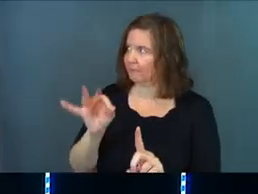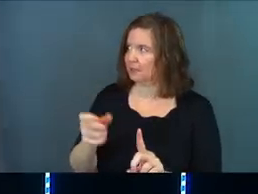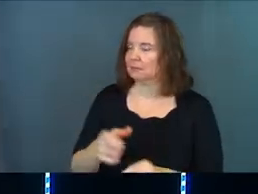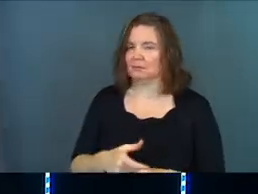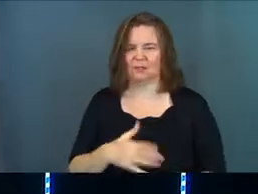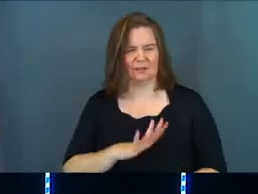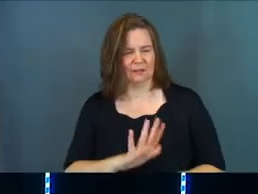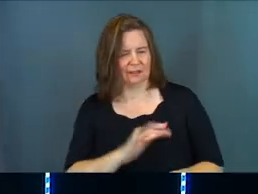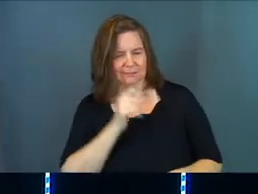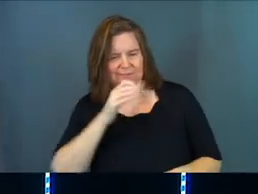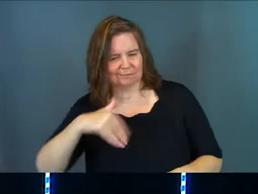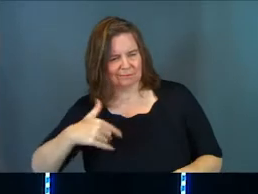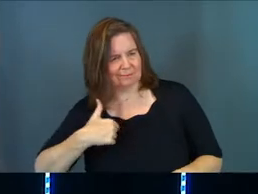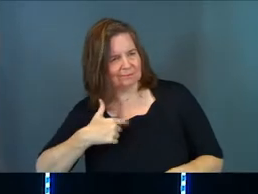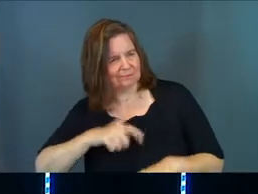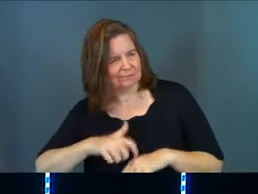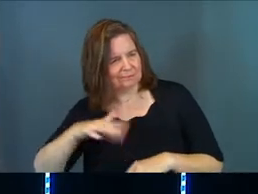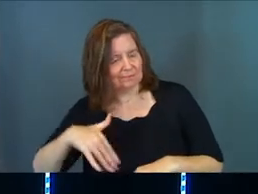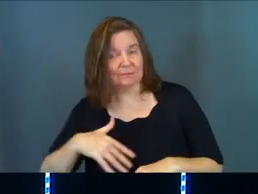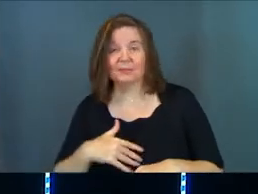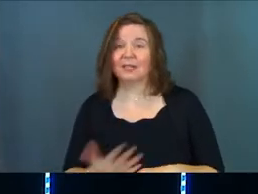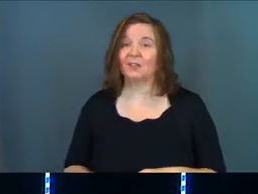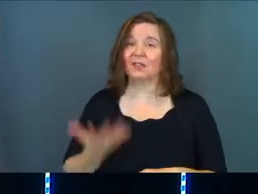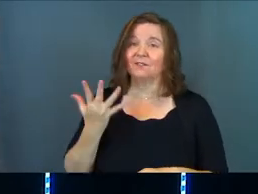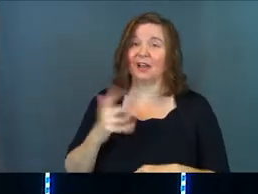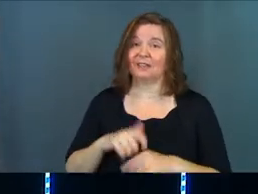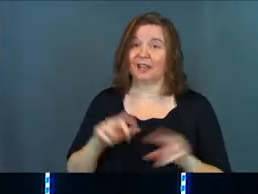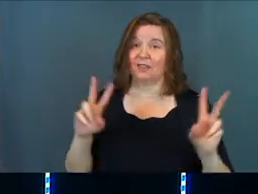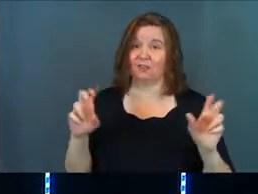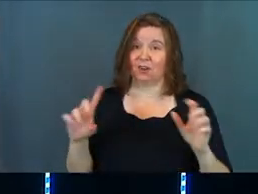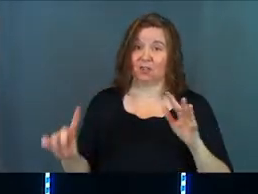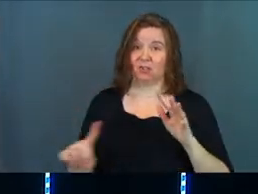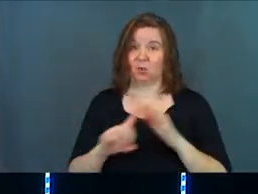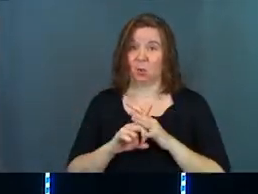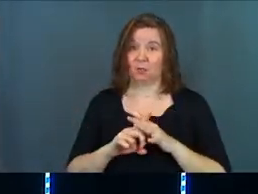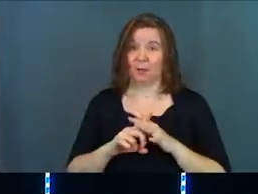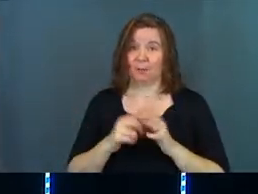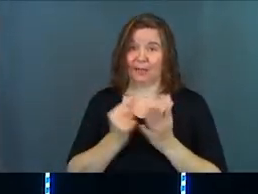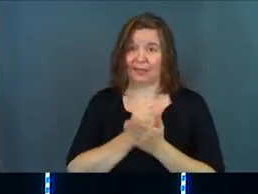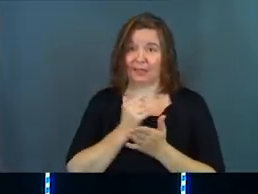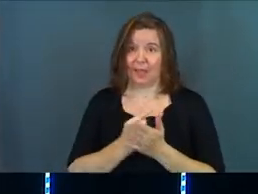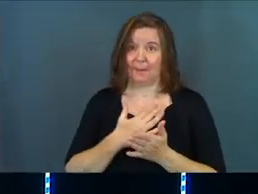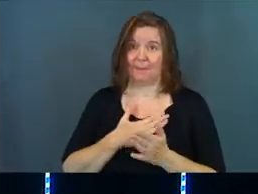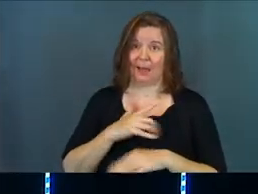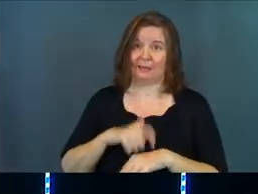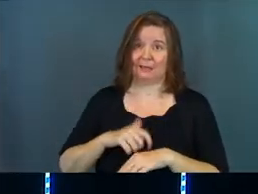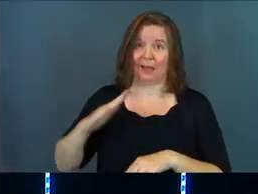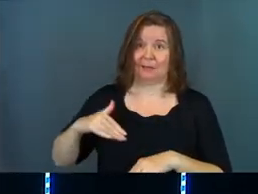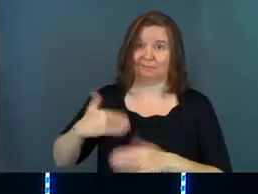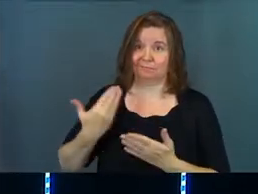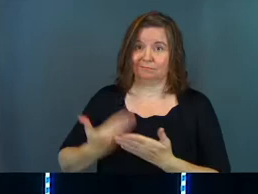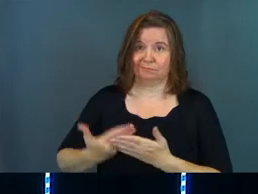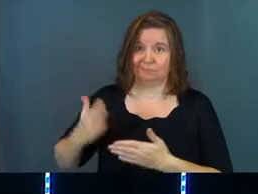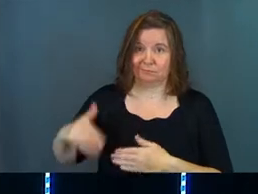And he says, my hour has not yet come. Now there's five times this phrase shows up in the gospels. My hour has not yet come.